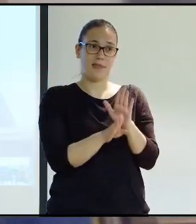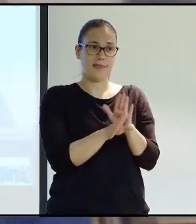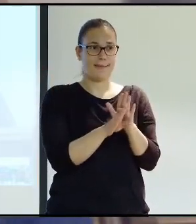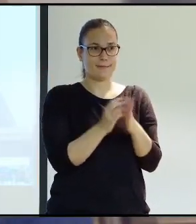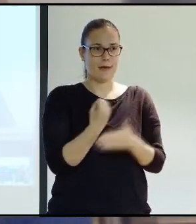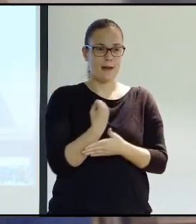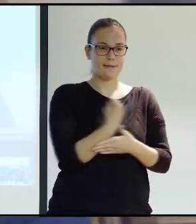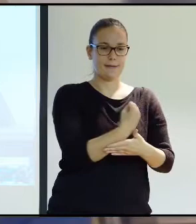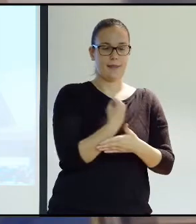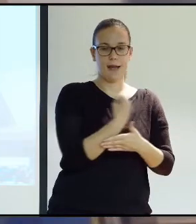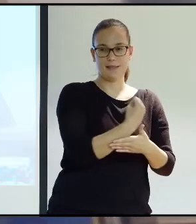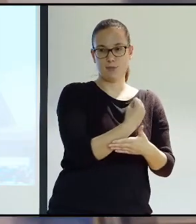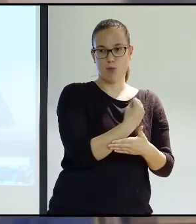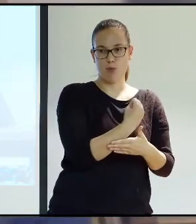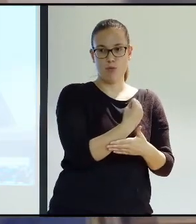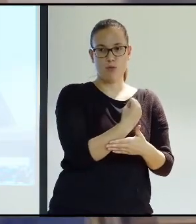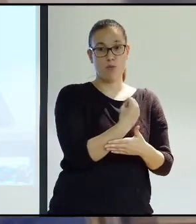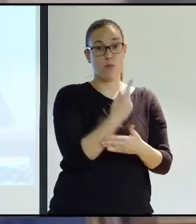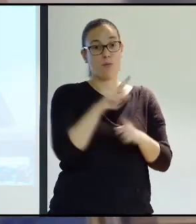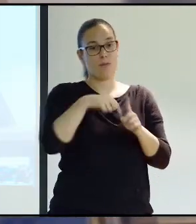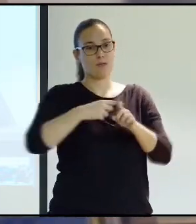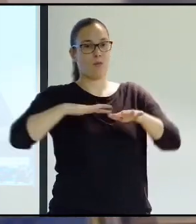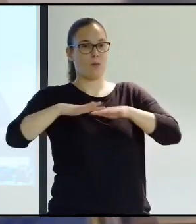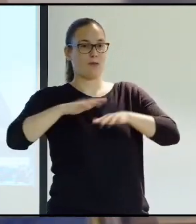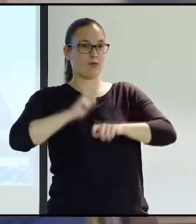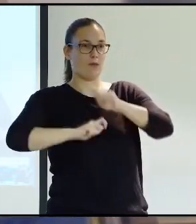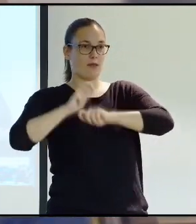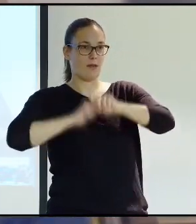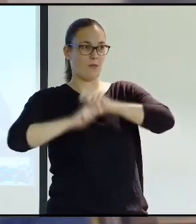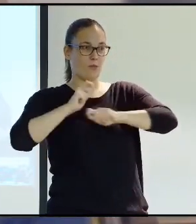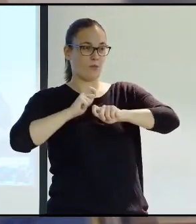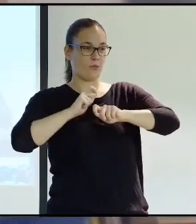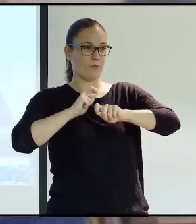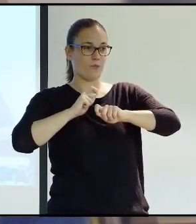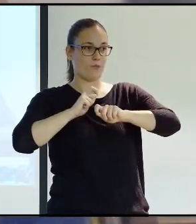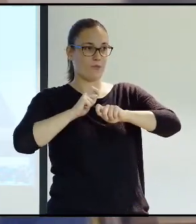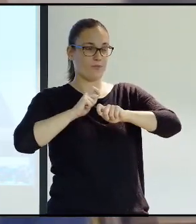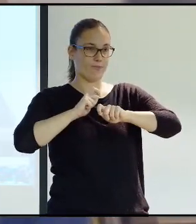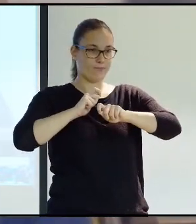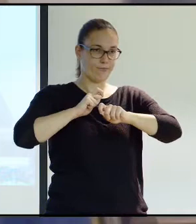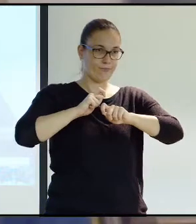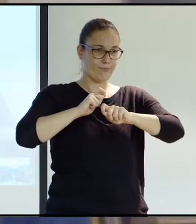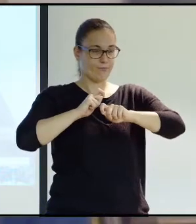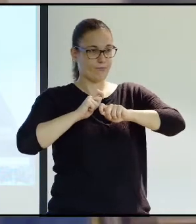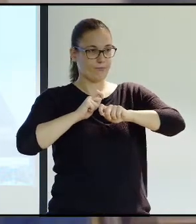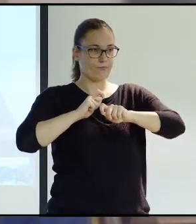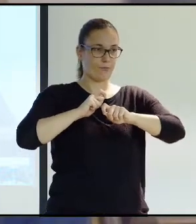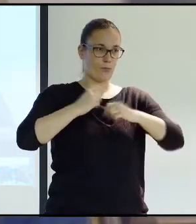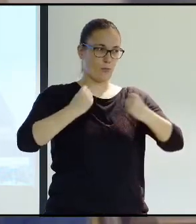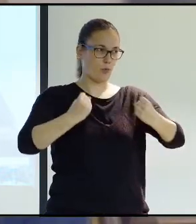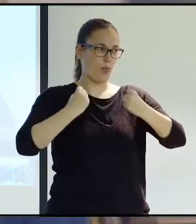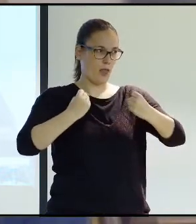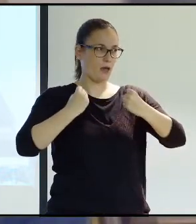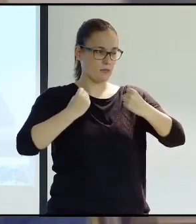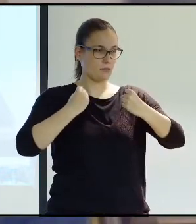And our public sphere is used to caregiving and so the NGO movement as well has